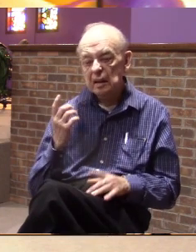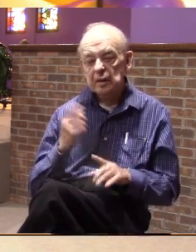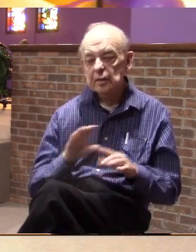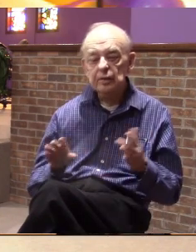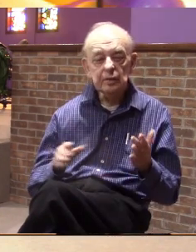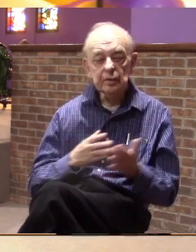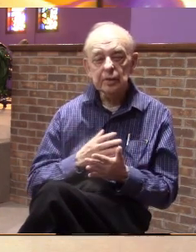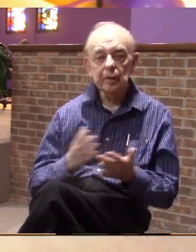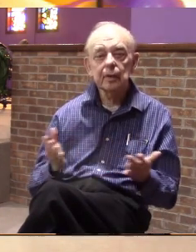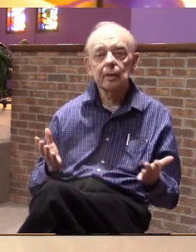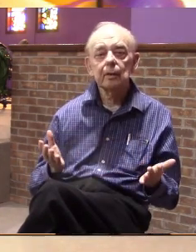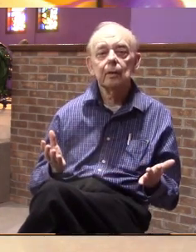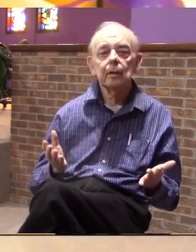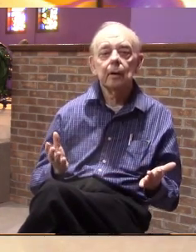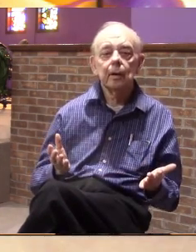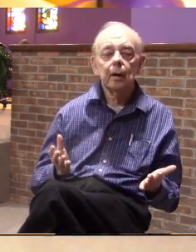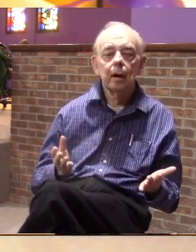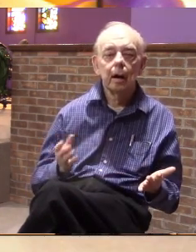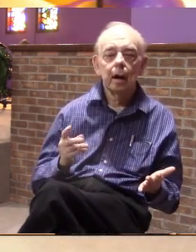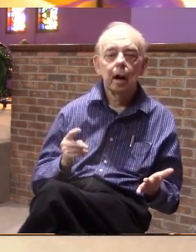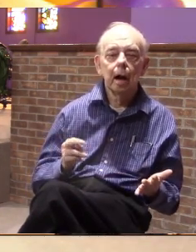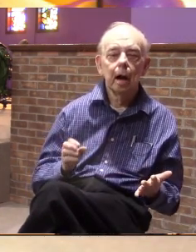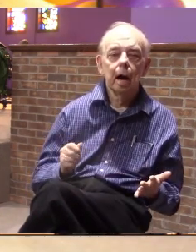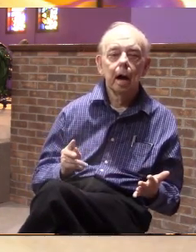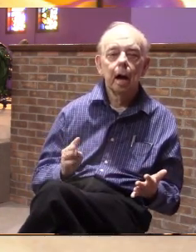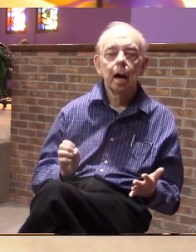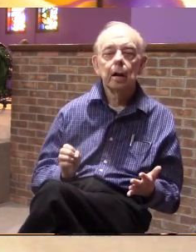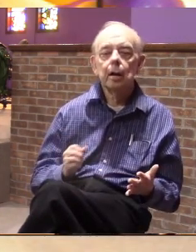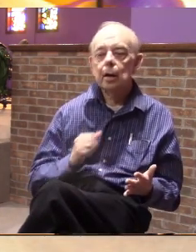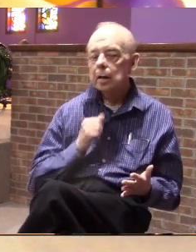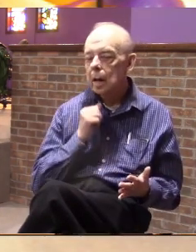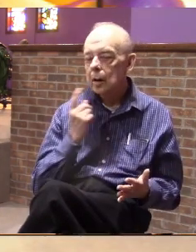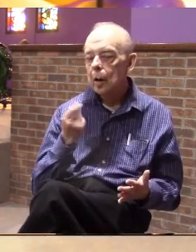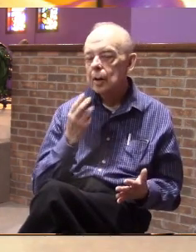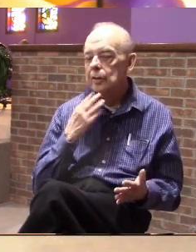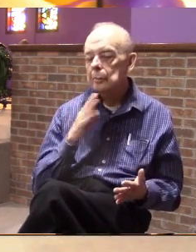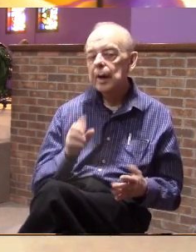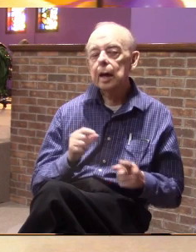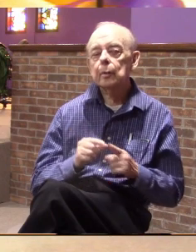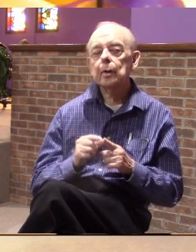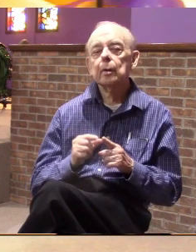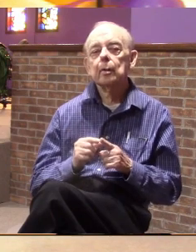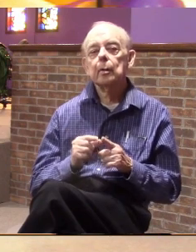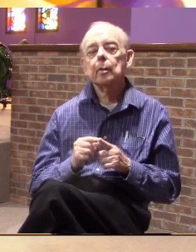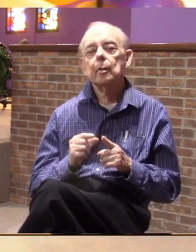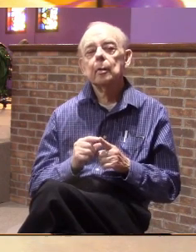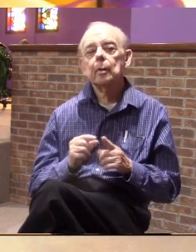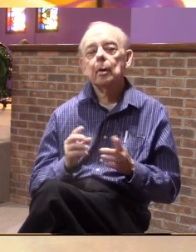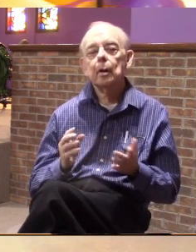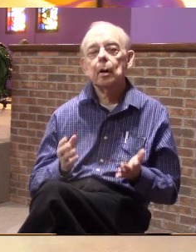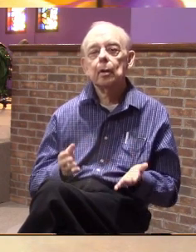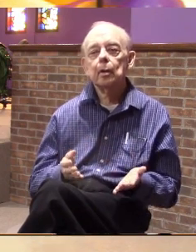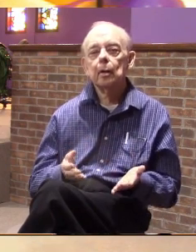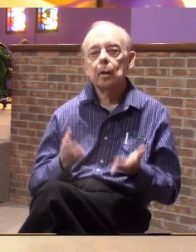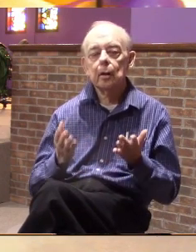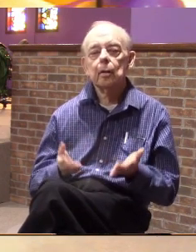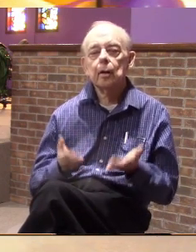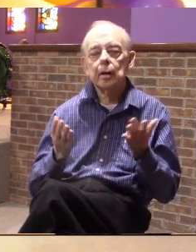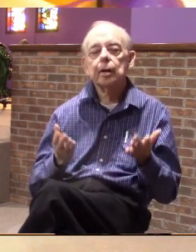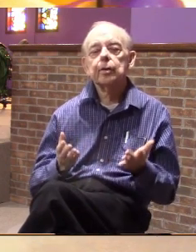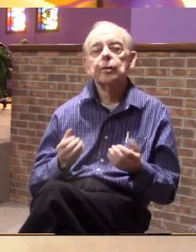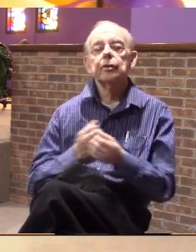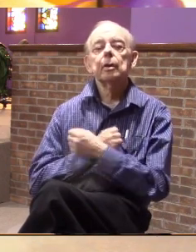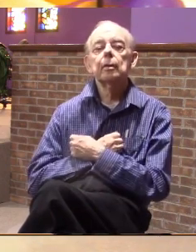do something and provoke is not always a bad word provoking love